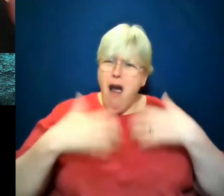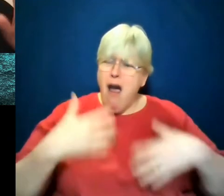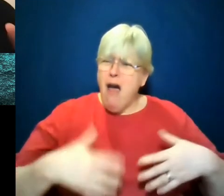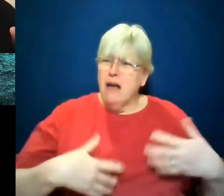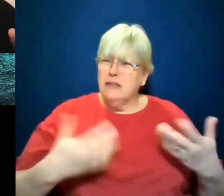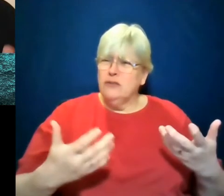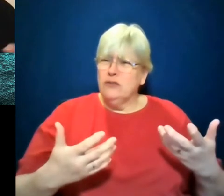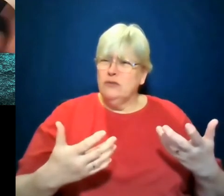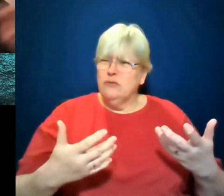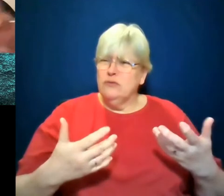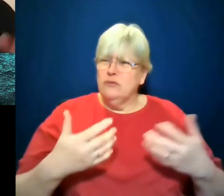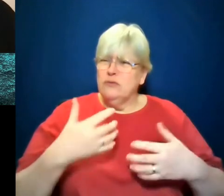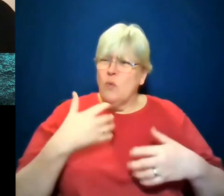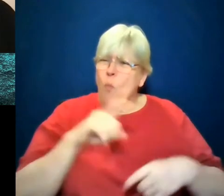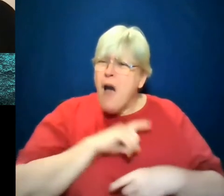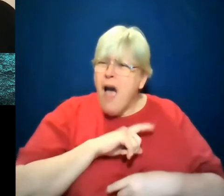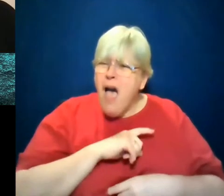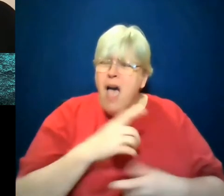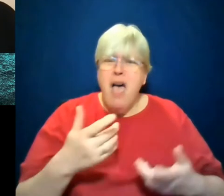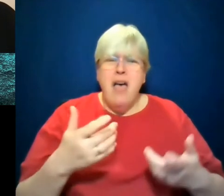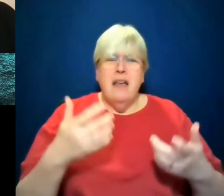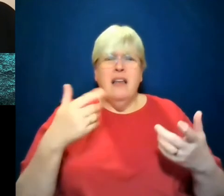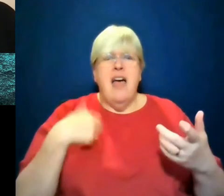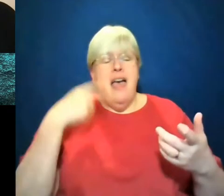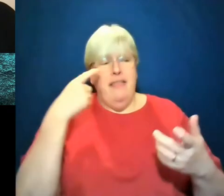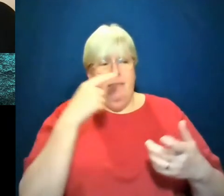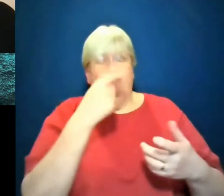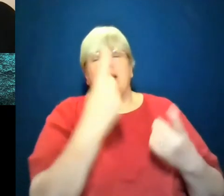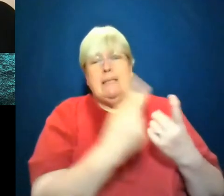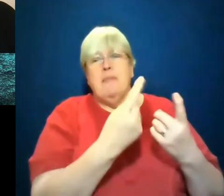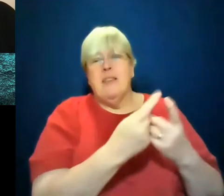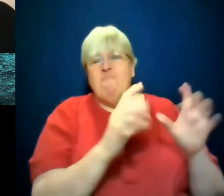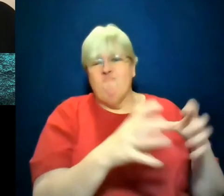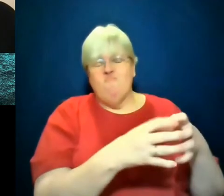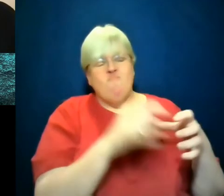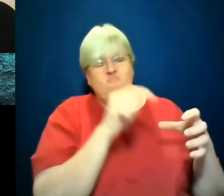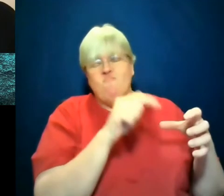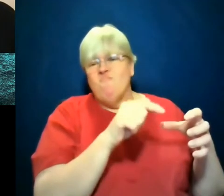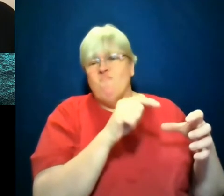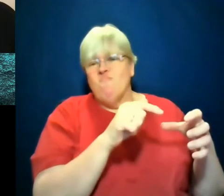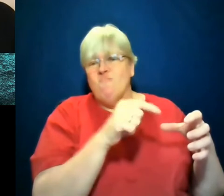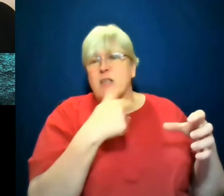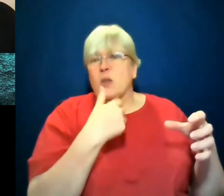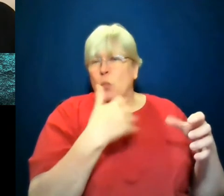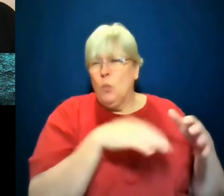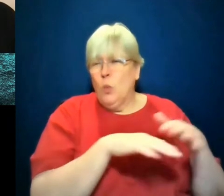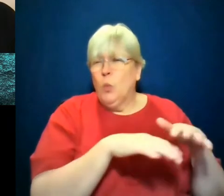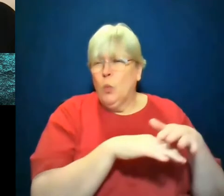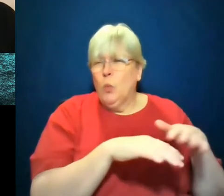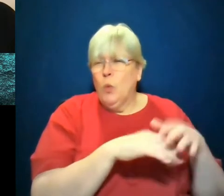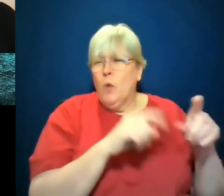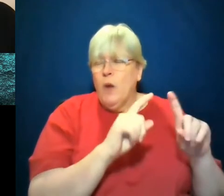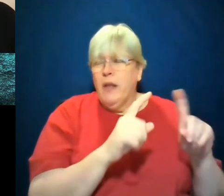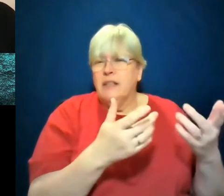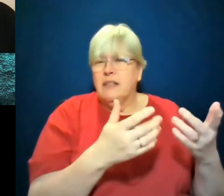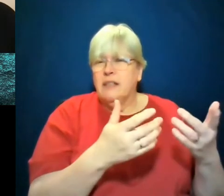underneath that? I don't to agree with it. I could think you're crazy, but I'm curious what is under that. And I think that for a lot of white folks in this